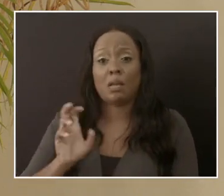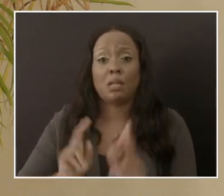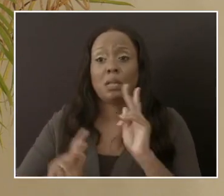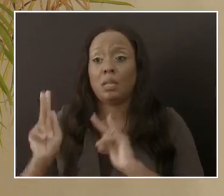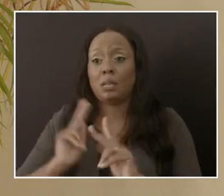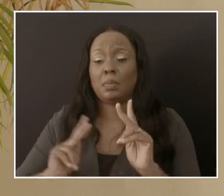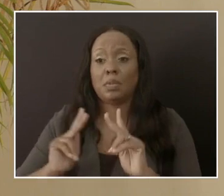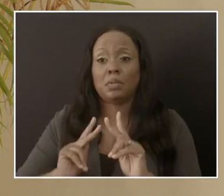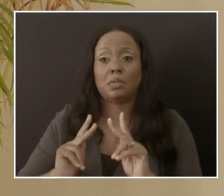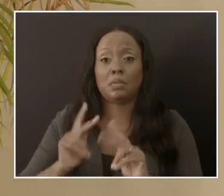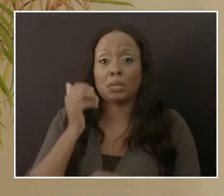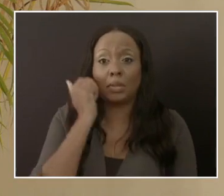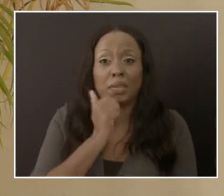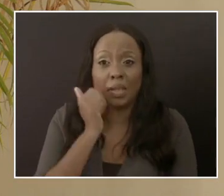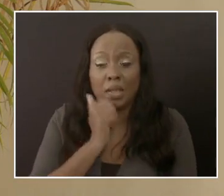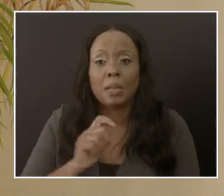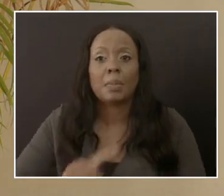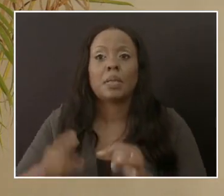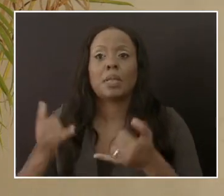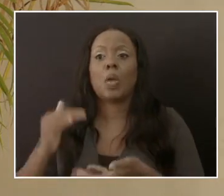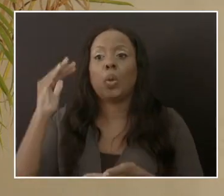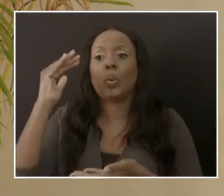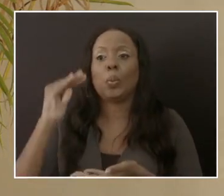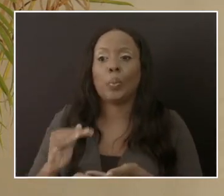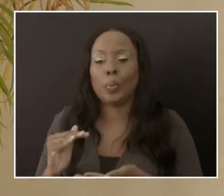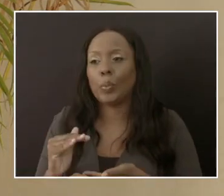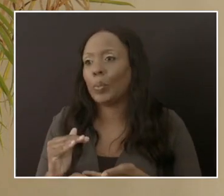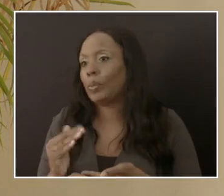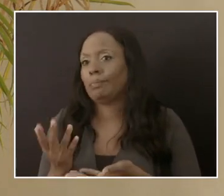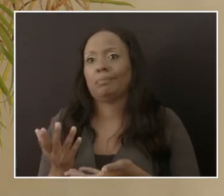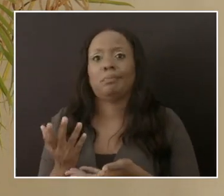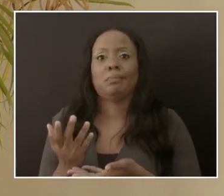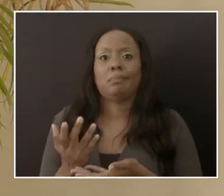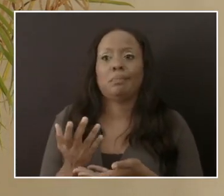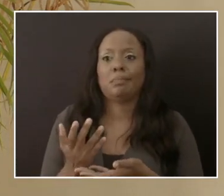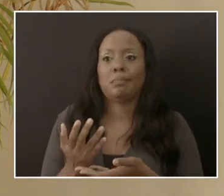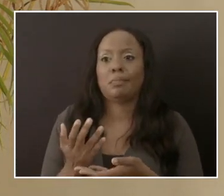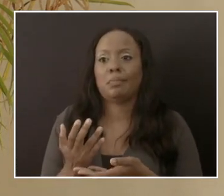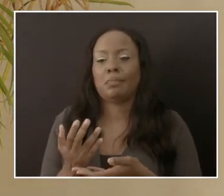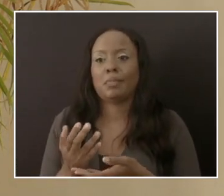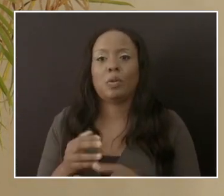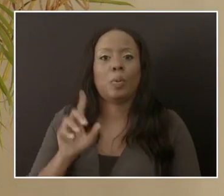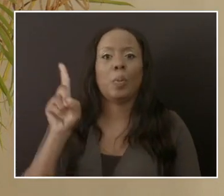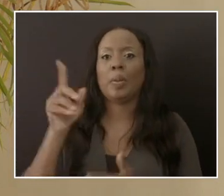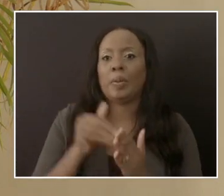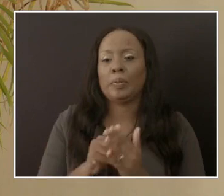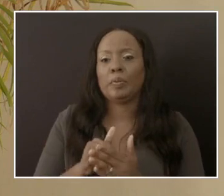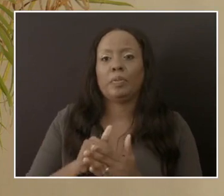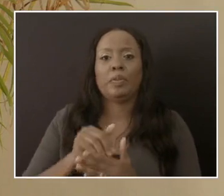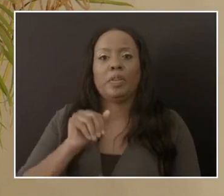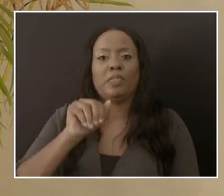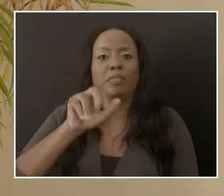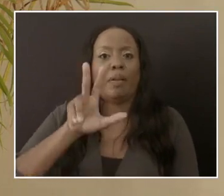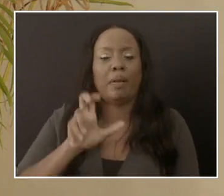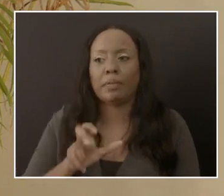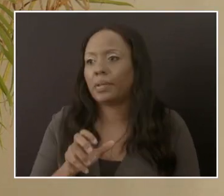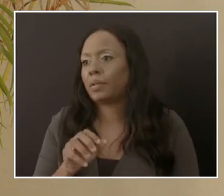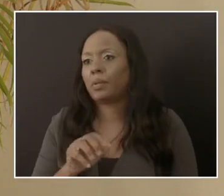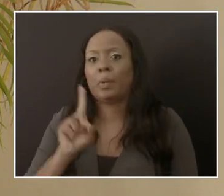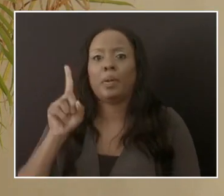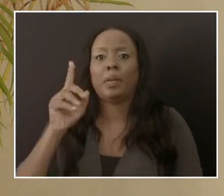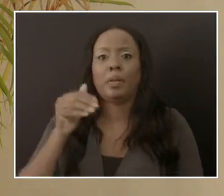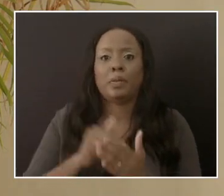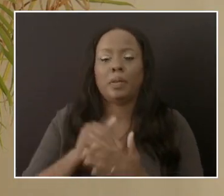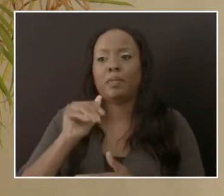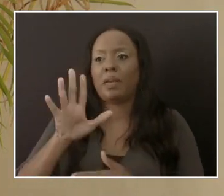basis. Currently, we are down to almost half of that, between 1,300 and 1,500 daily. So the numbers of persons coming